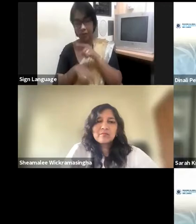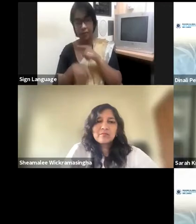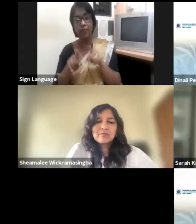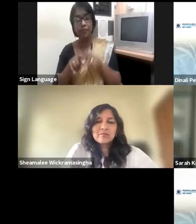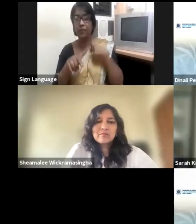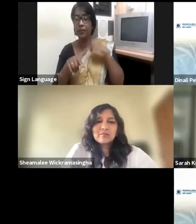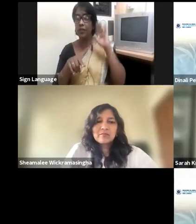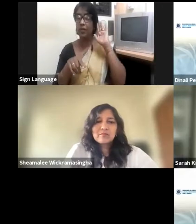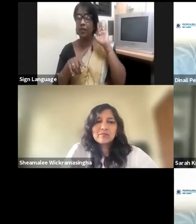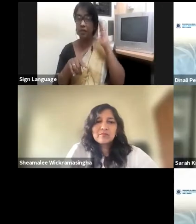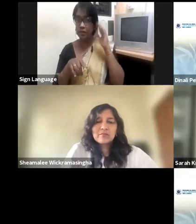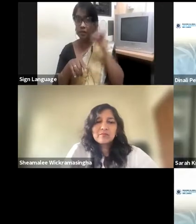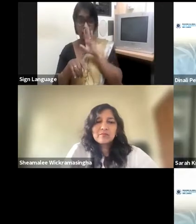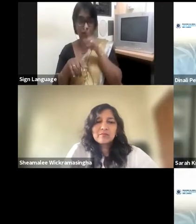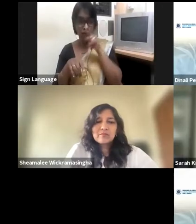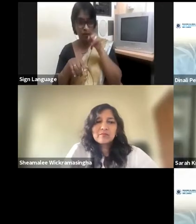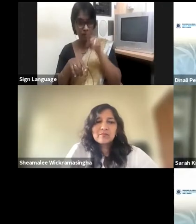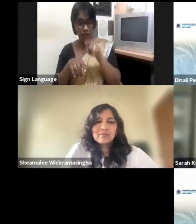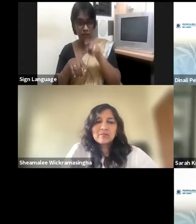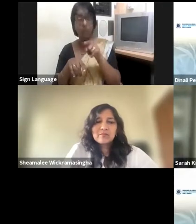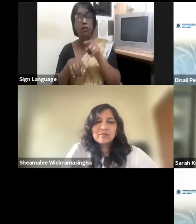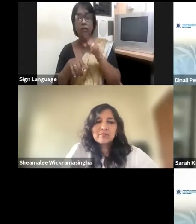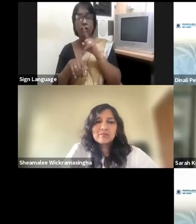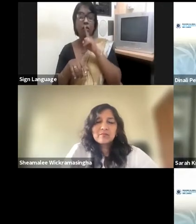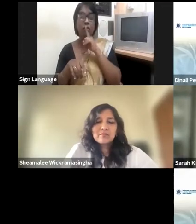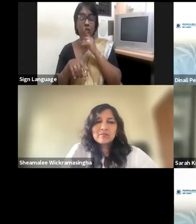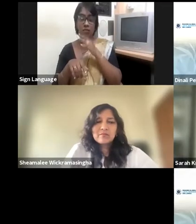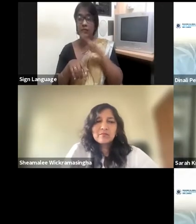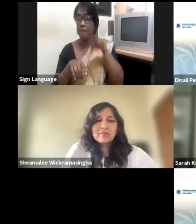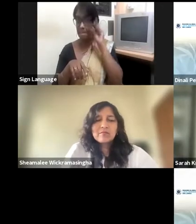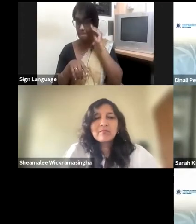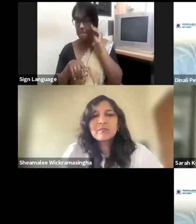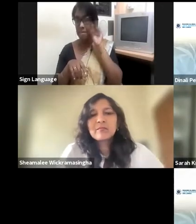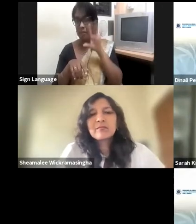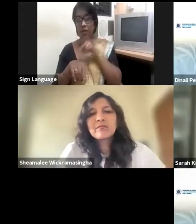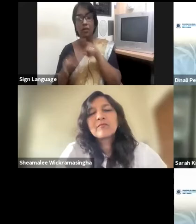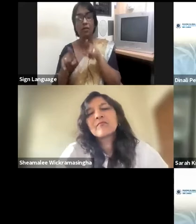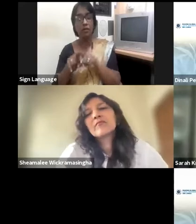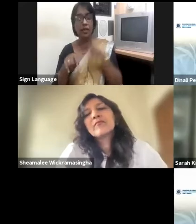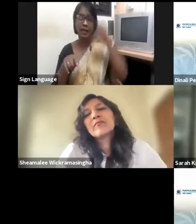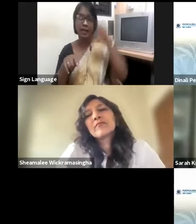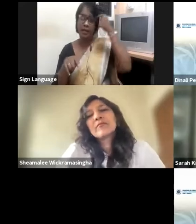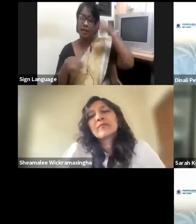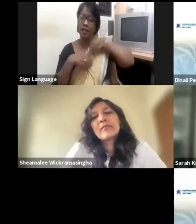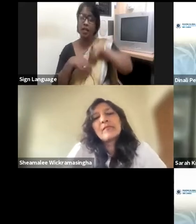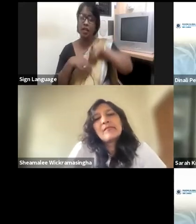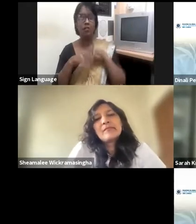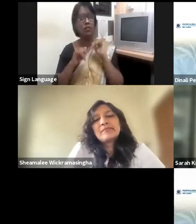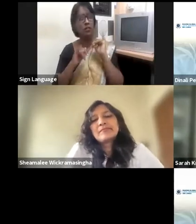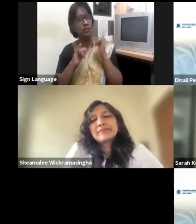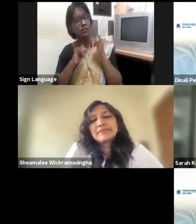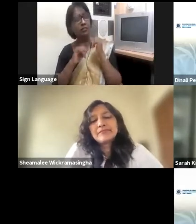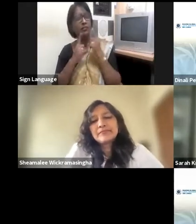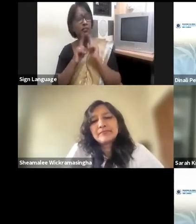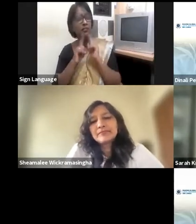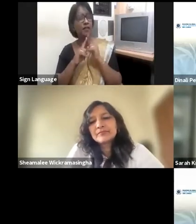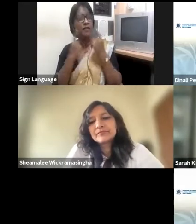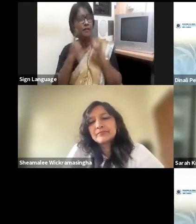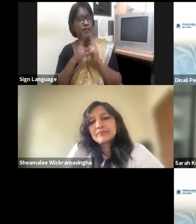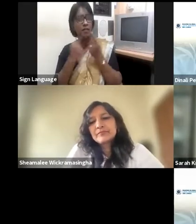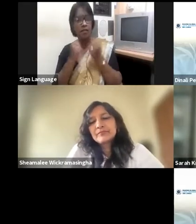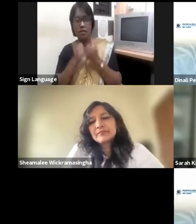made realize that you have biases within you, I think then you tend to apply a brick and